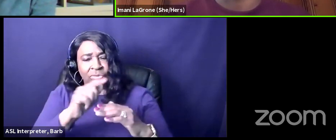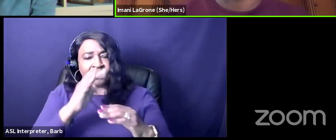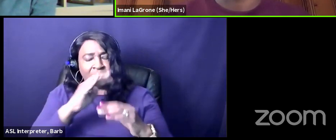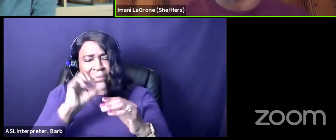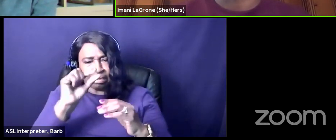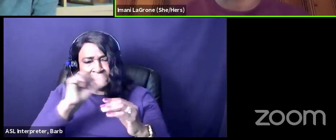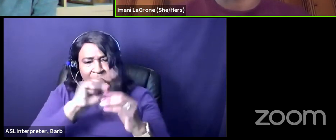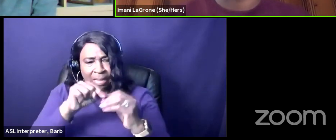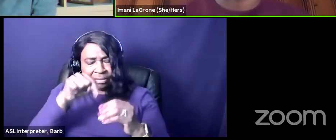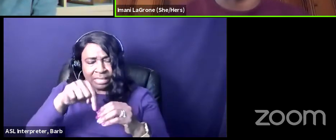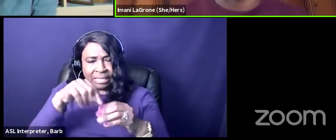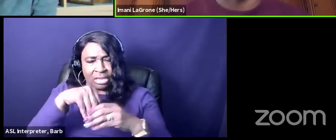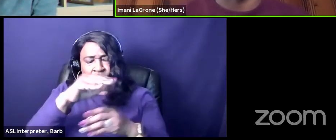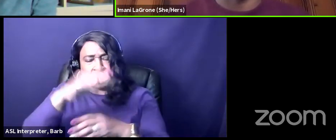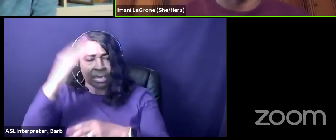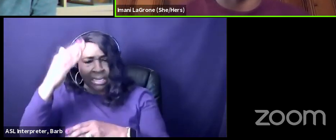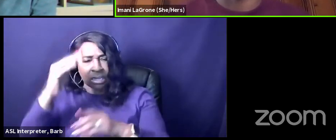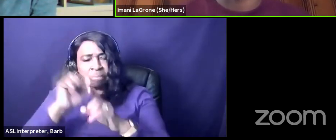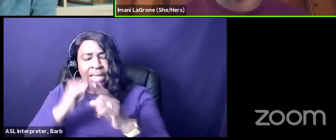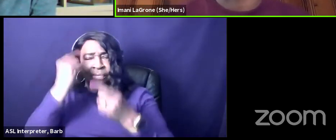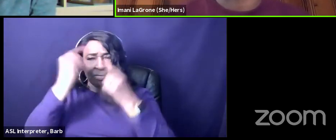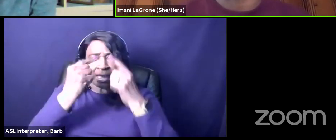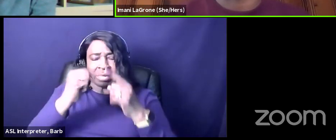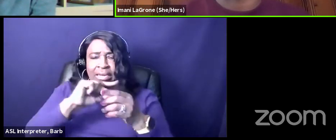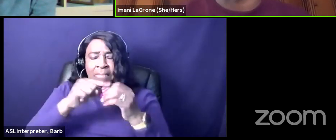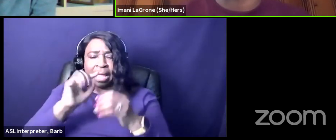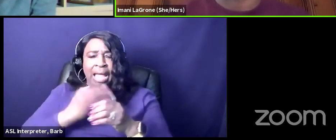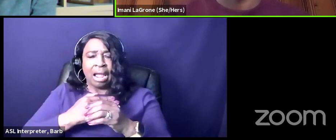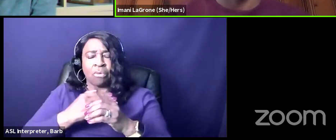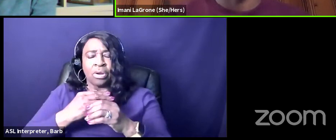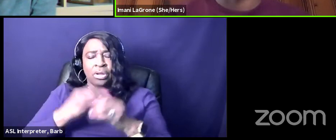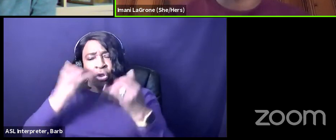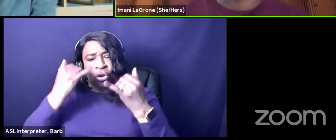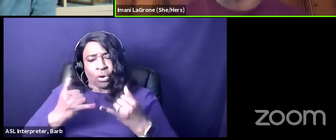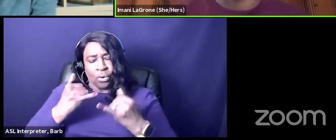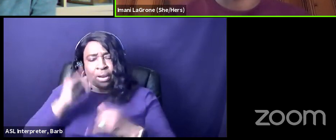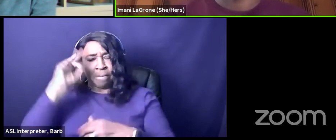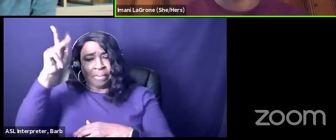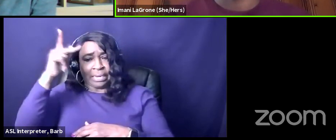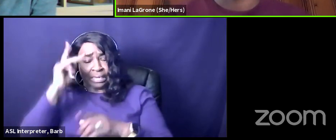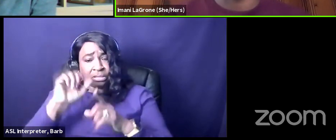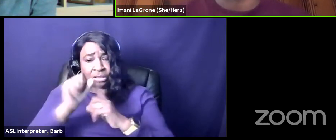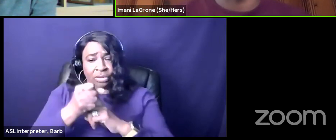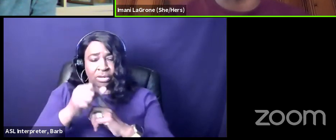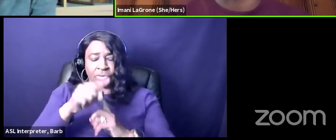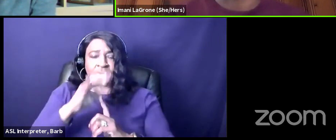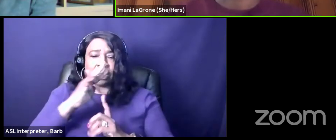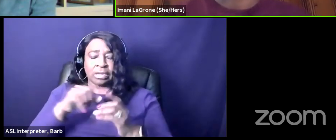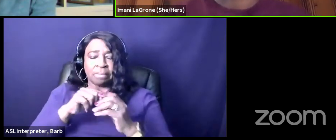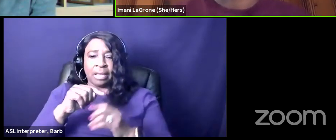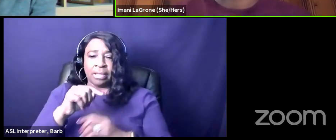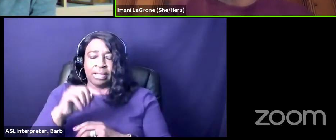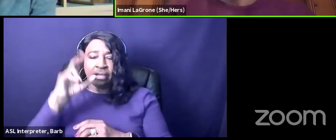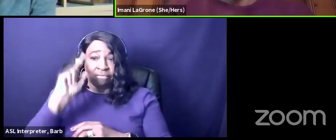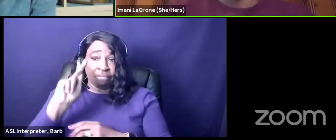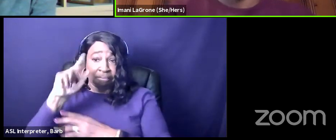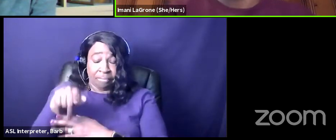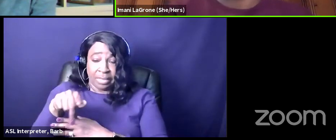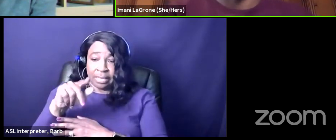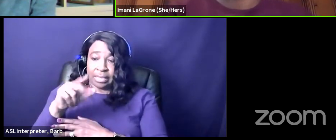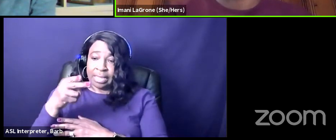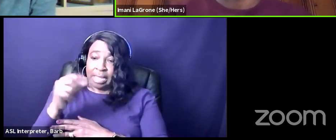well but thinking in regards to our current political climate you spoke about vice president kamala harris and former president